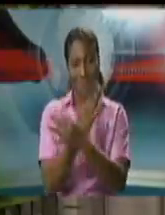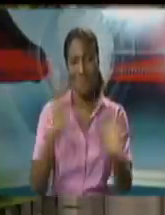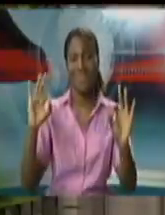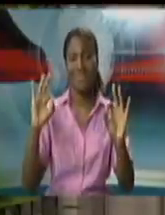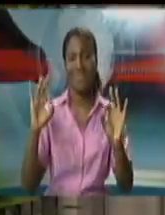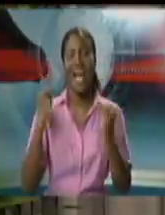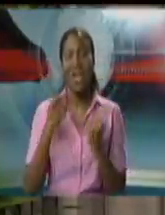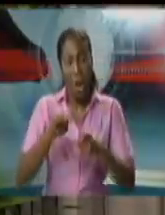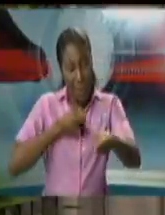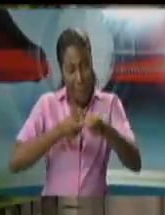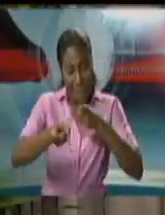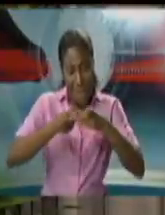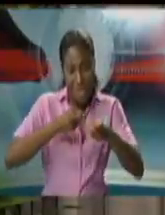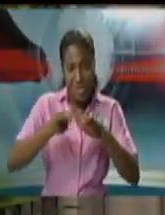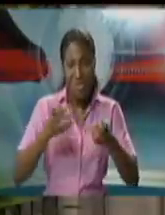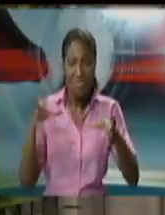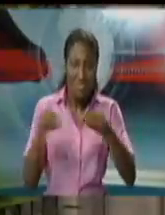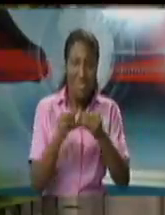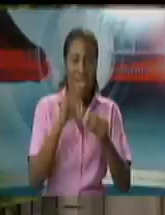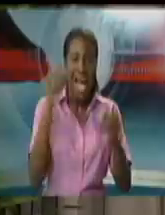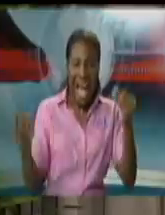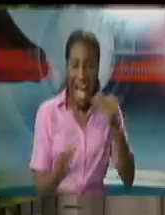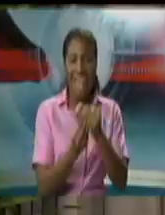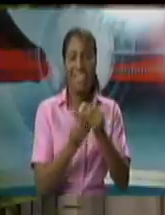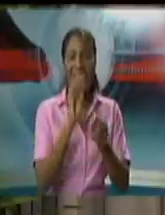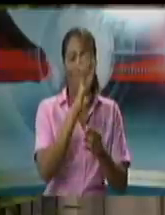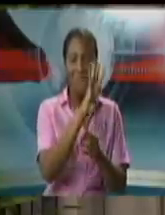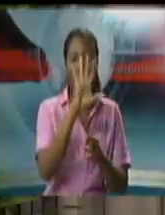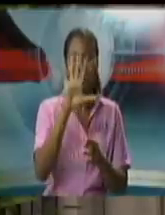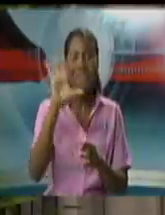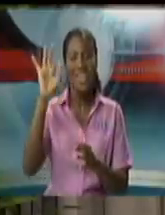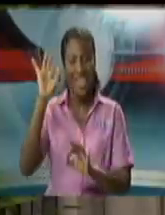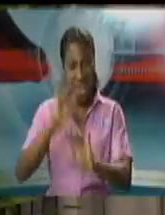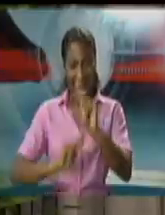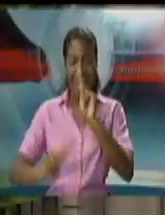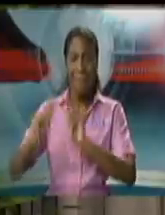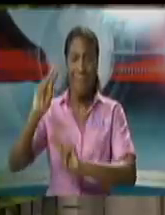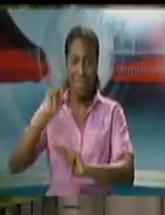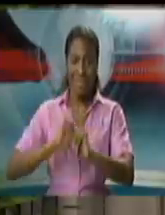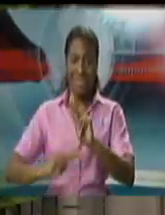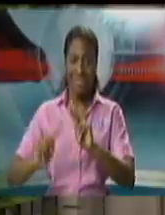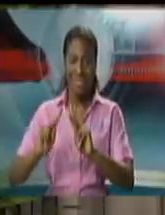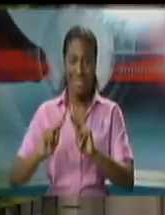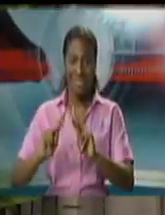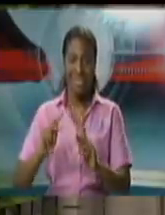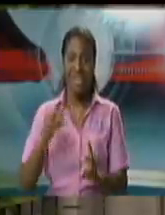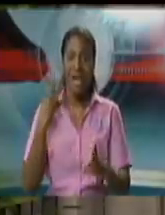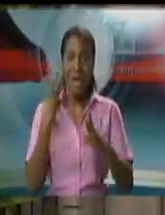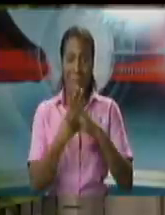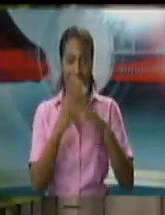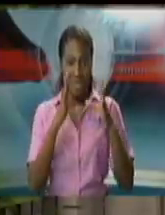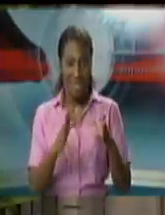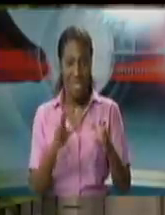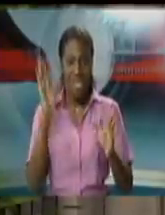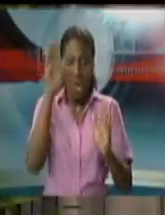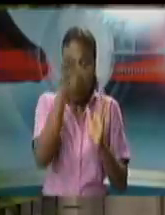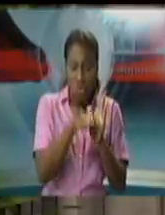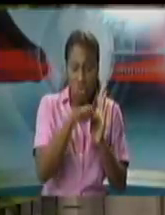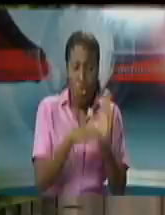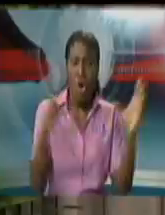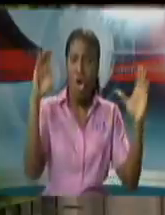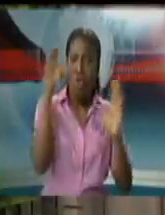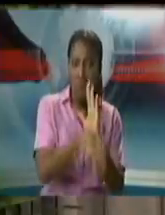litigation that number is 459 people who have been sentenced to more than one year summary matters or